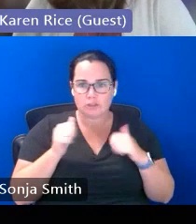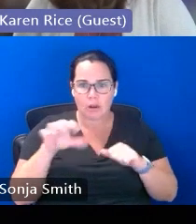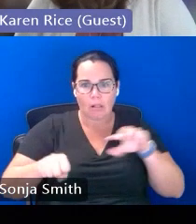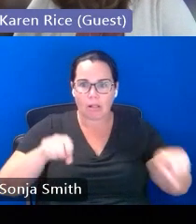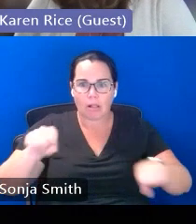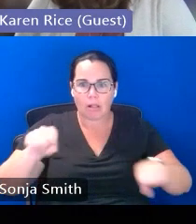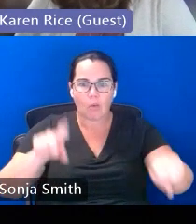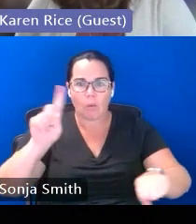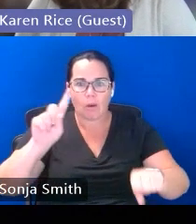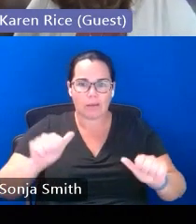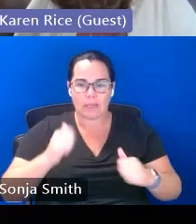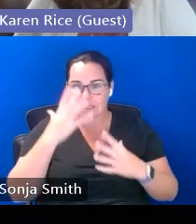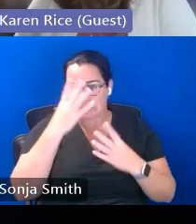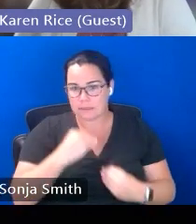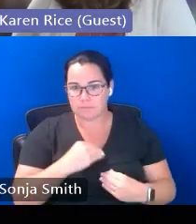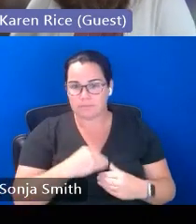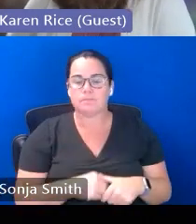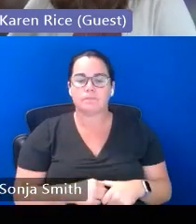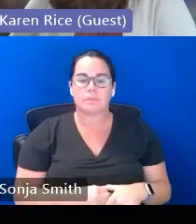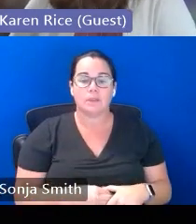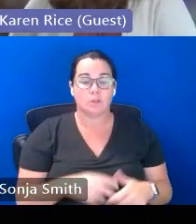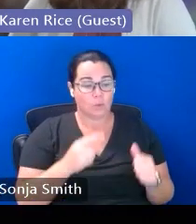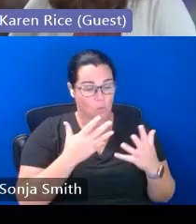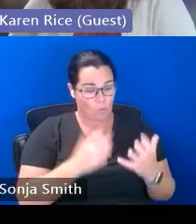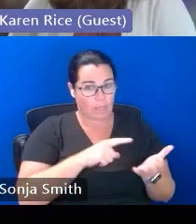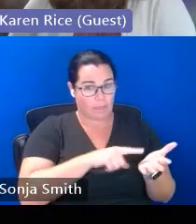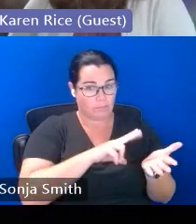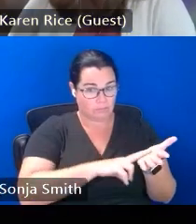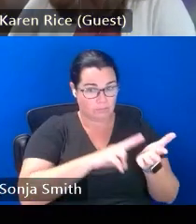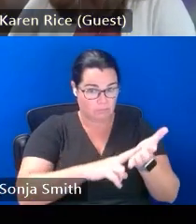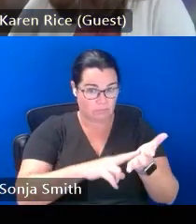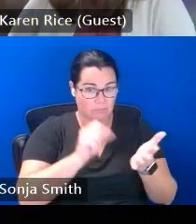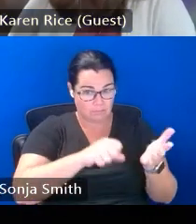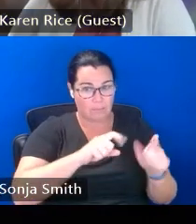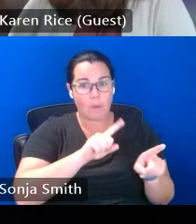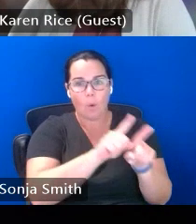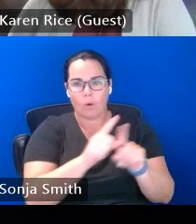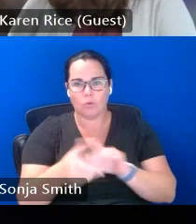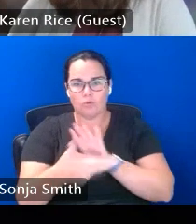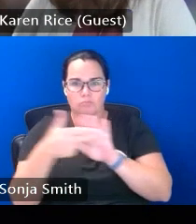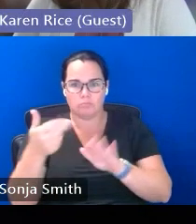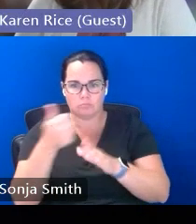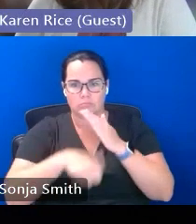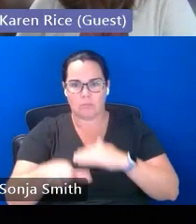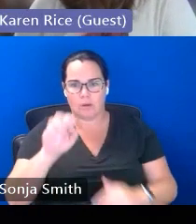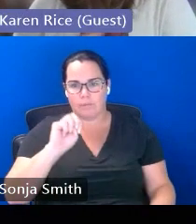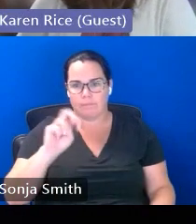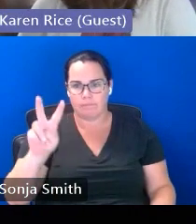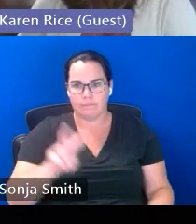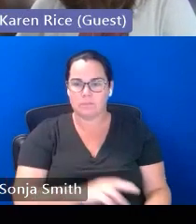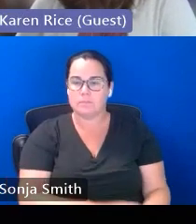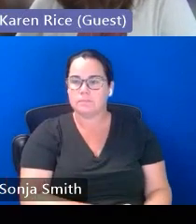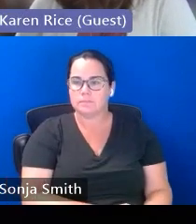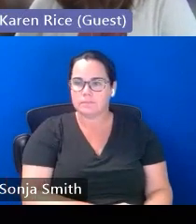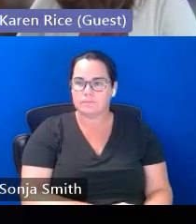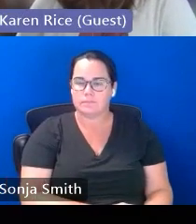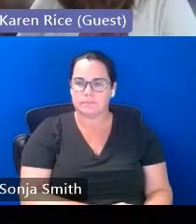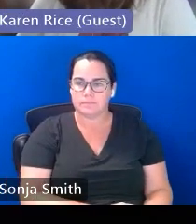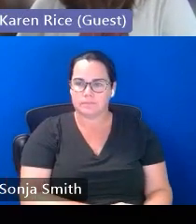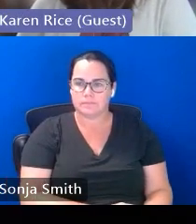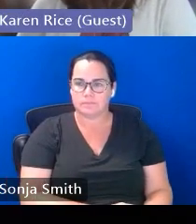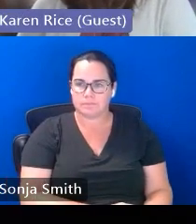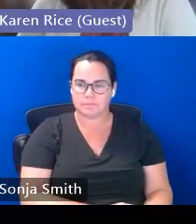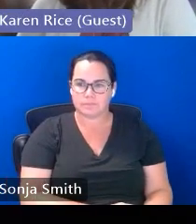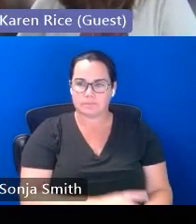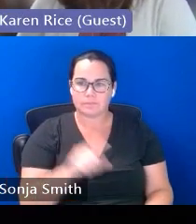those students enrolled in school and then also identifying them under mckinney-bento on the next slide i mentioned some of this but i